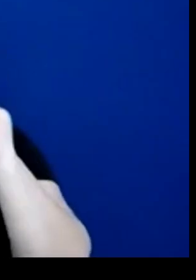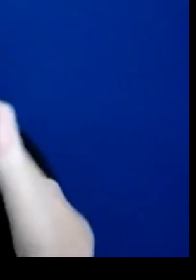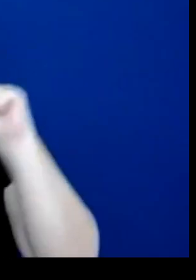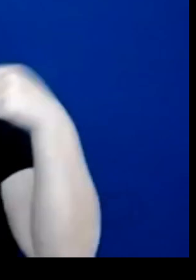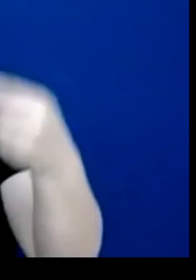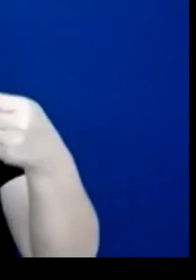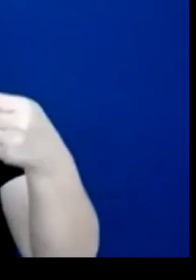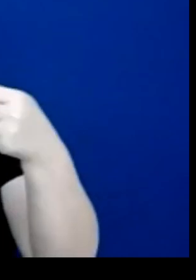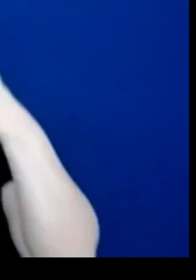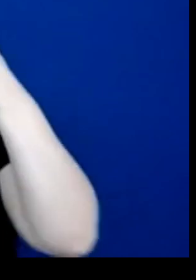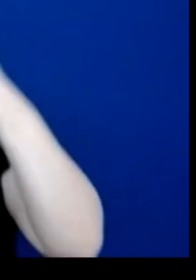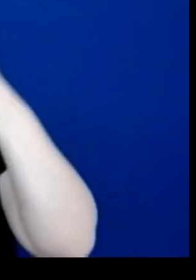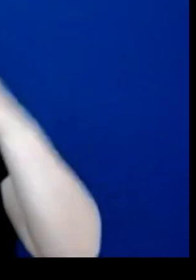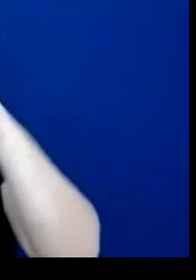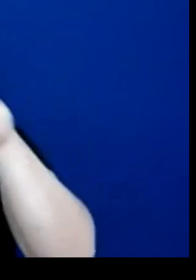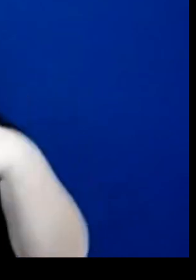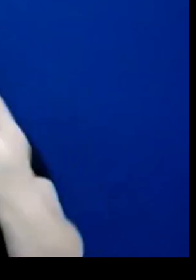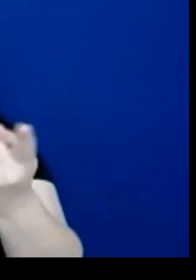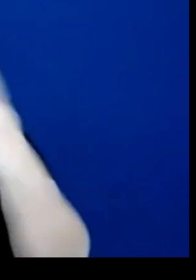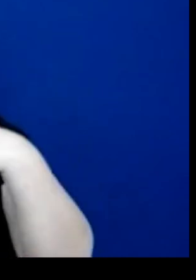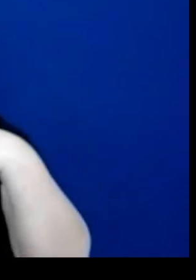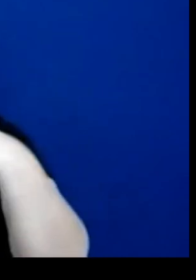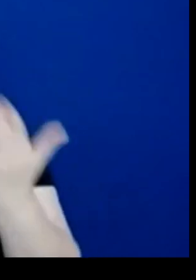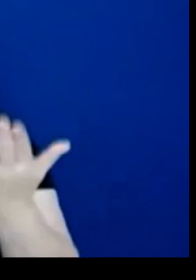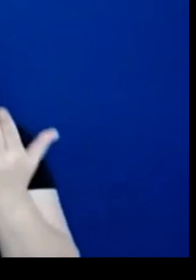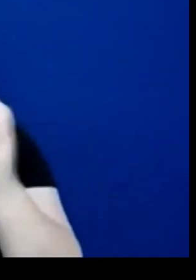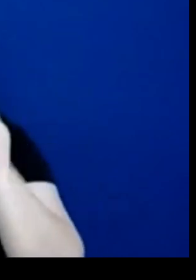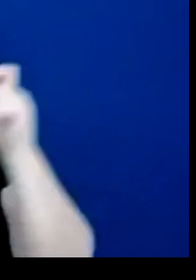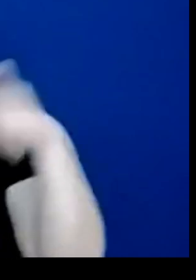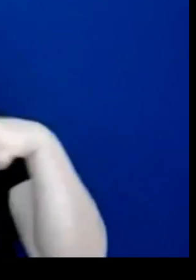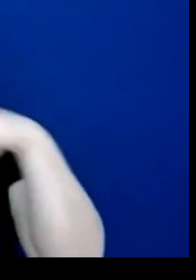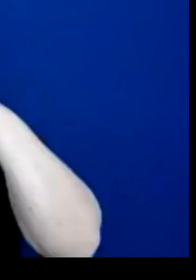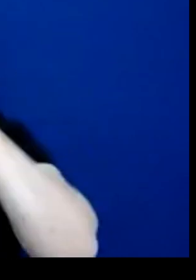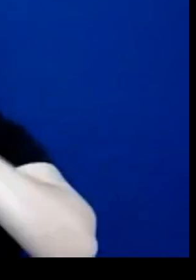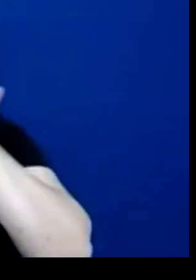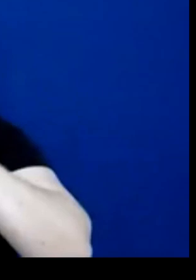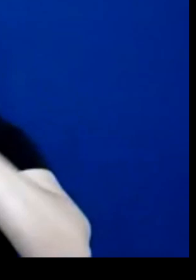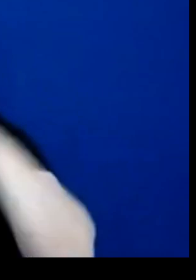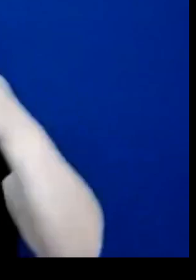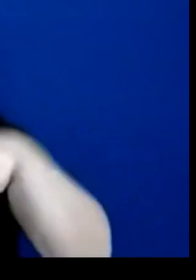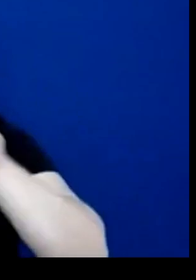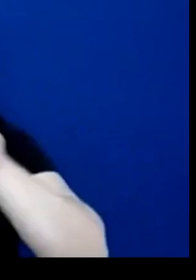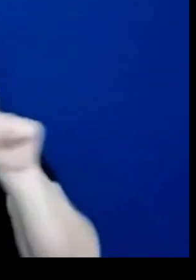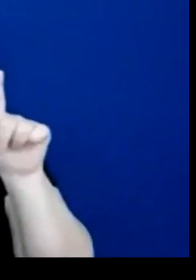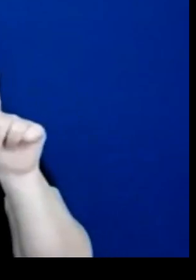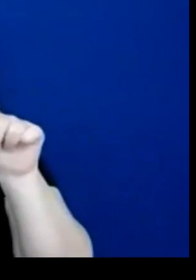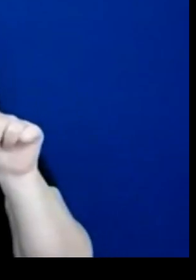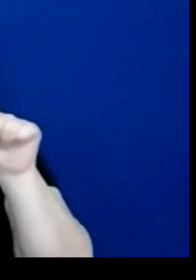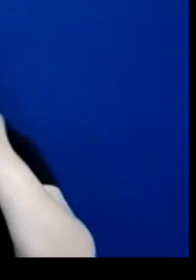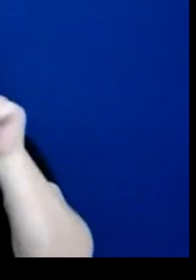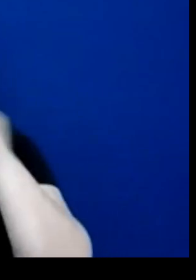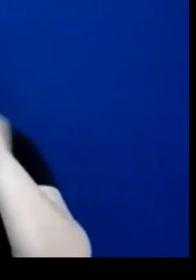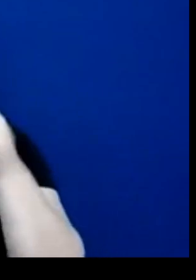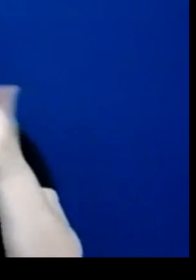from the others? And if we have time, we can put the other version,